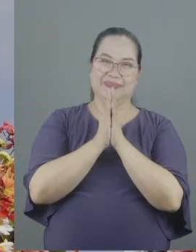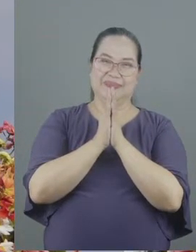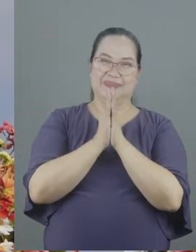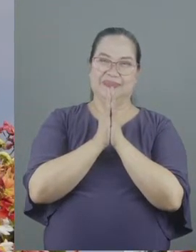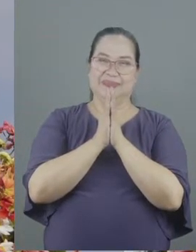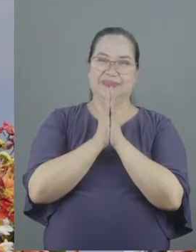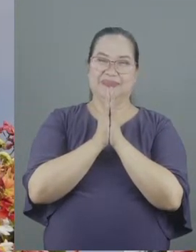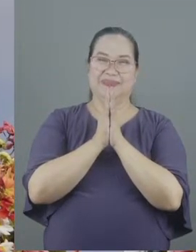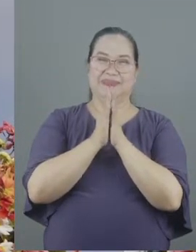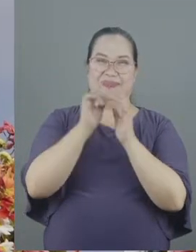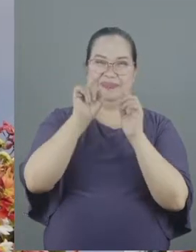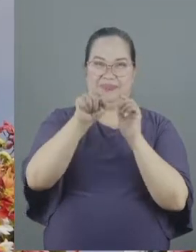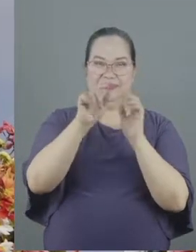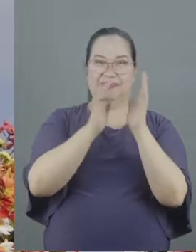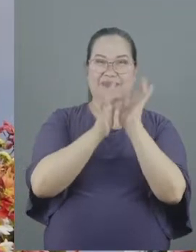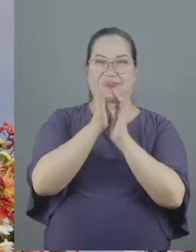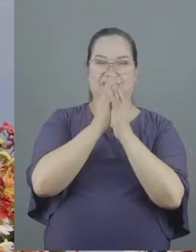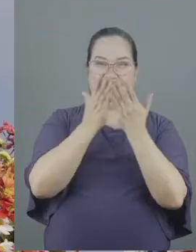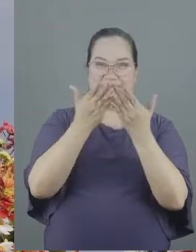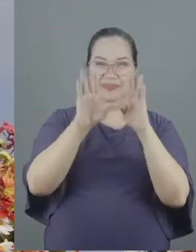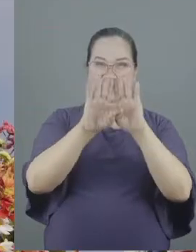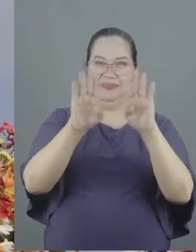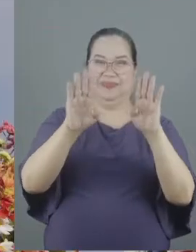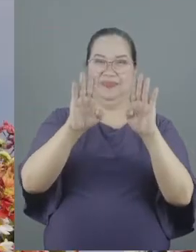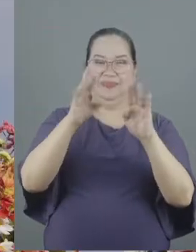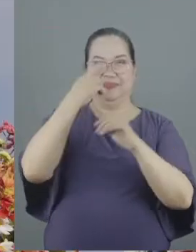Keep your Bibles open to Romans 15.